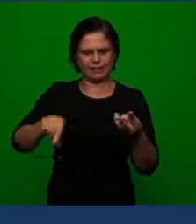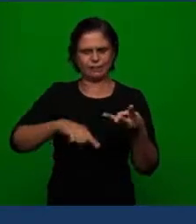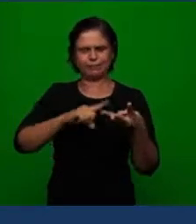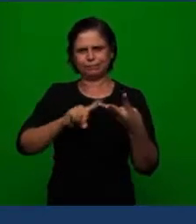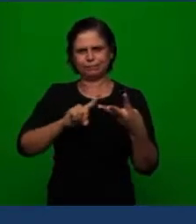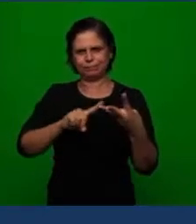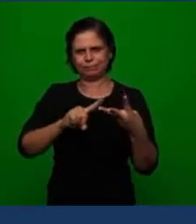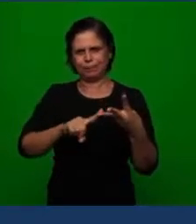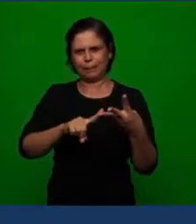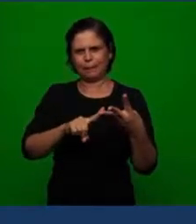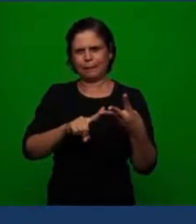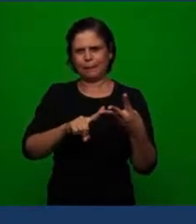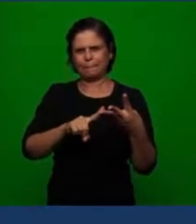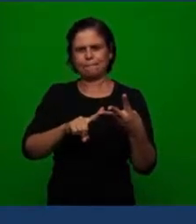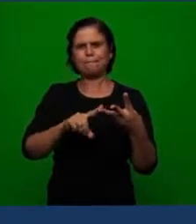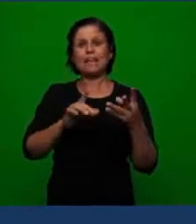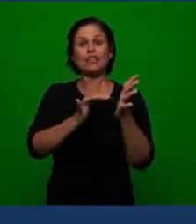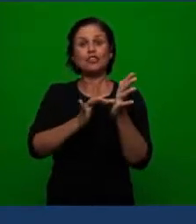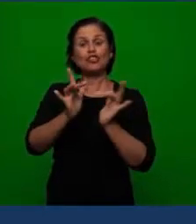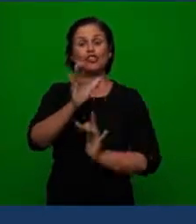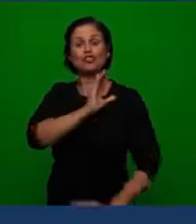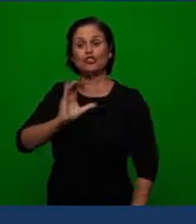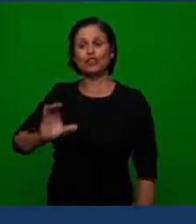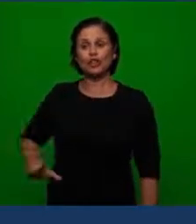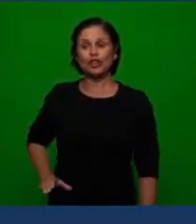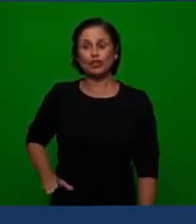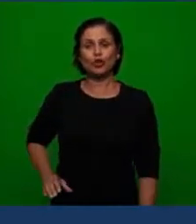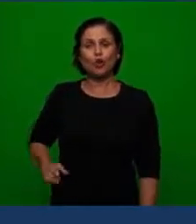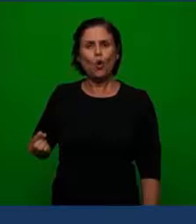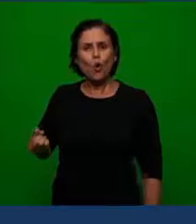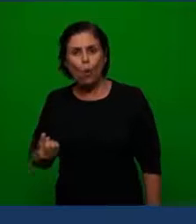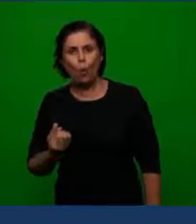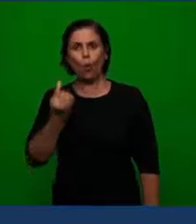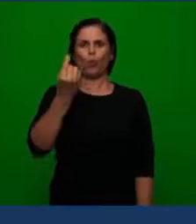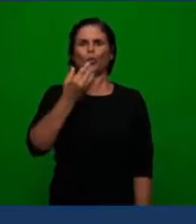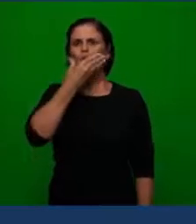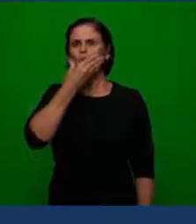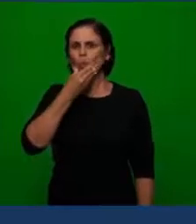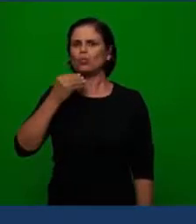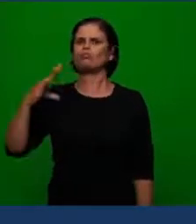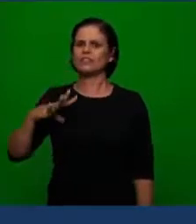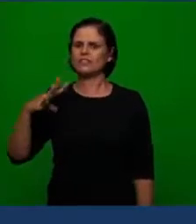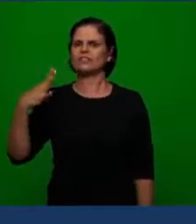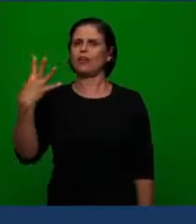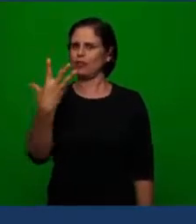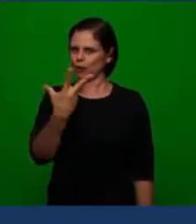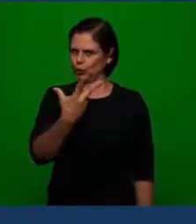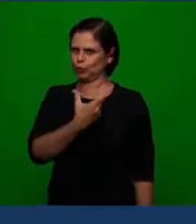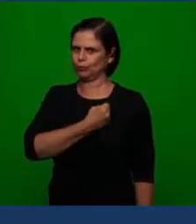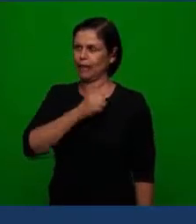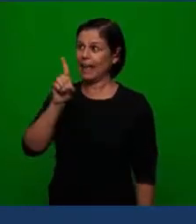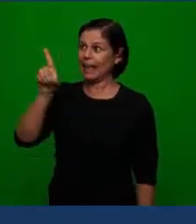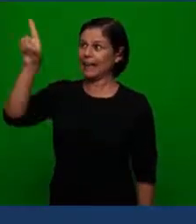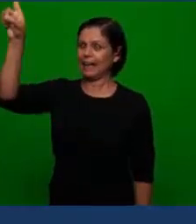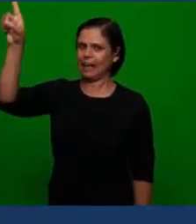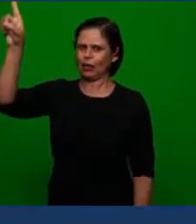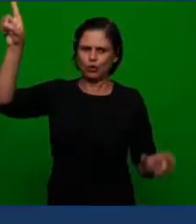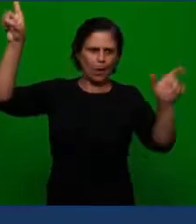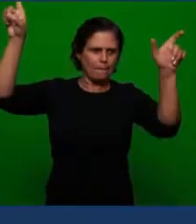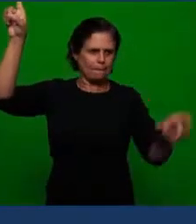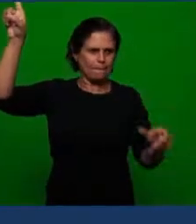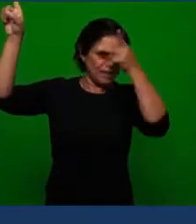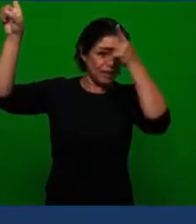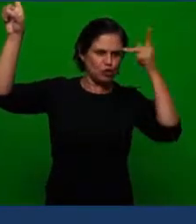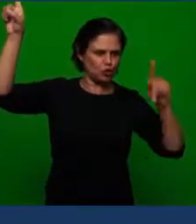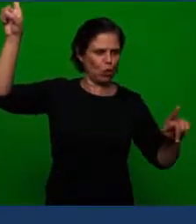the third part of the thesis was Jesus Christ the only mediator between God and men